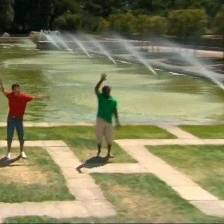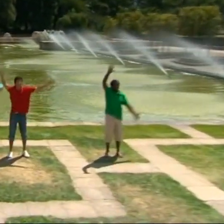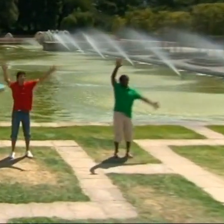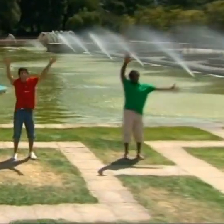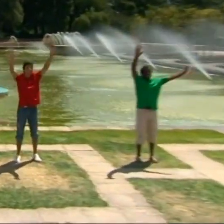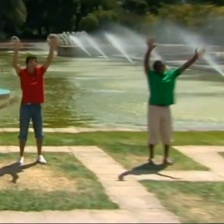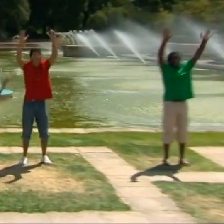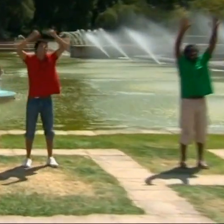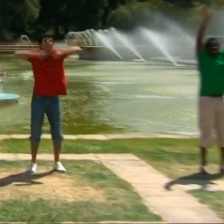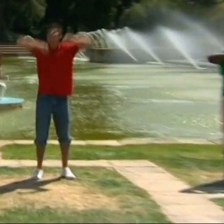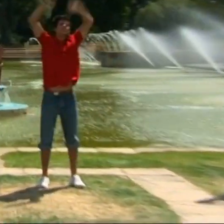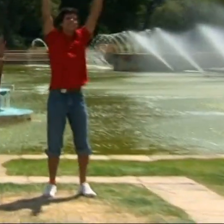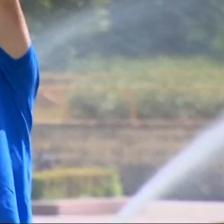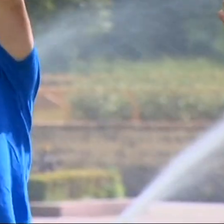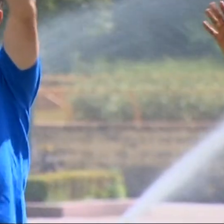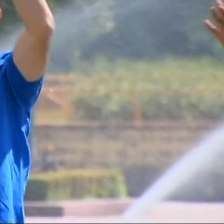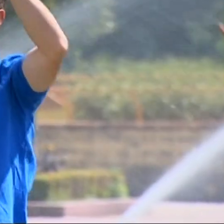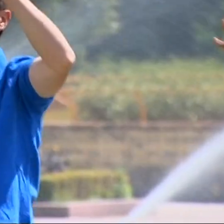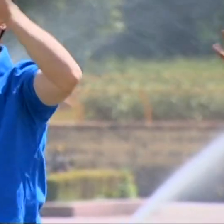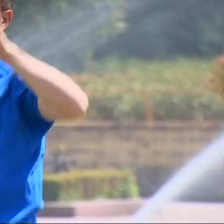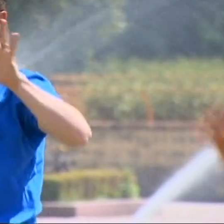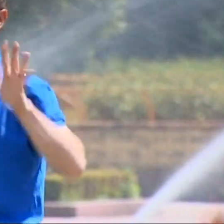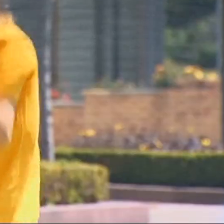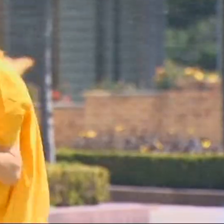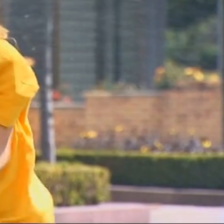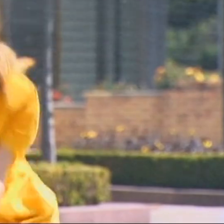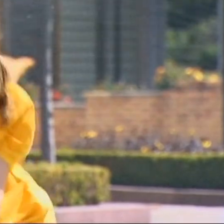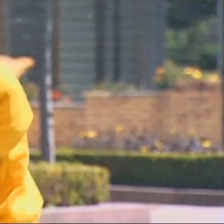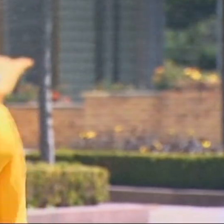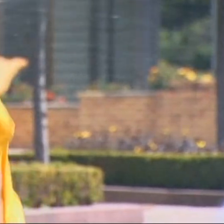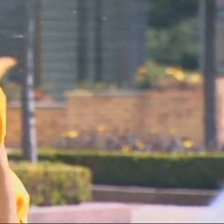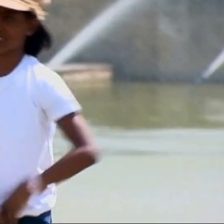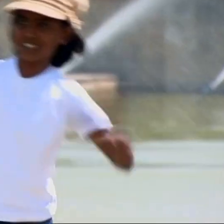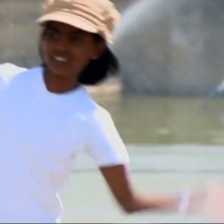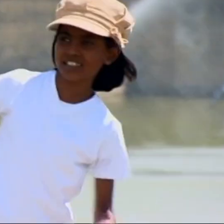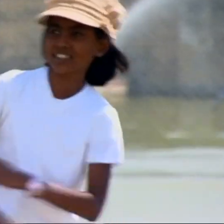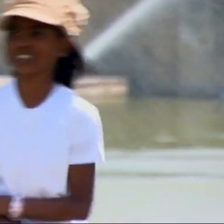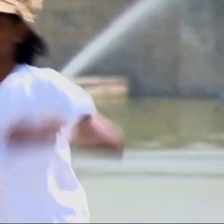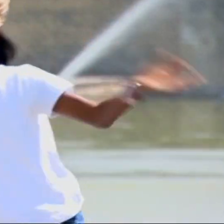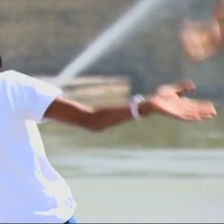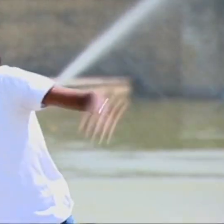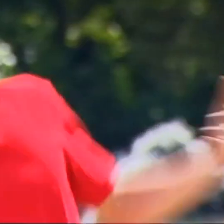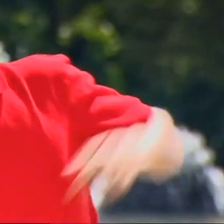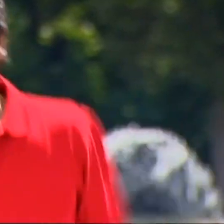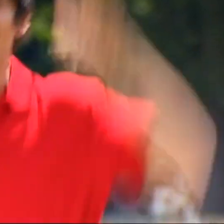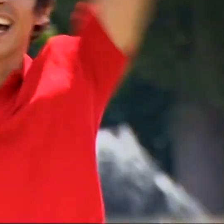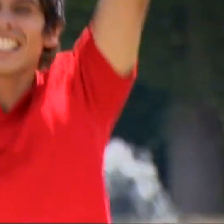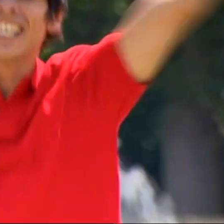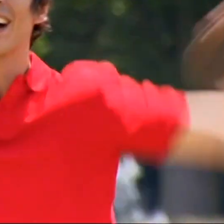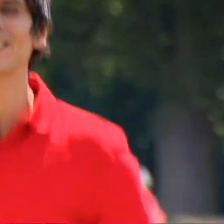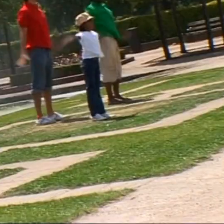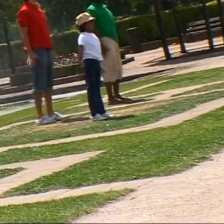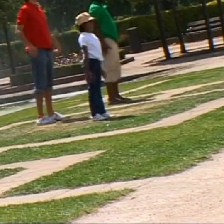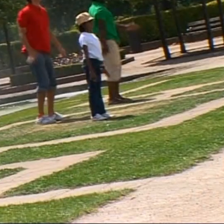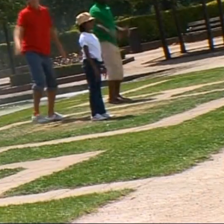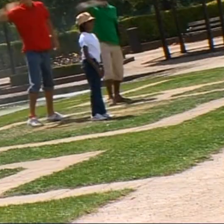sun come shine What come the rain I still don't find When sometimes summer skies